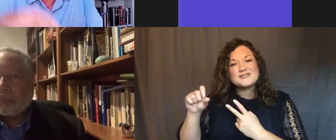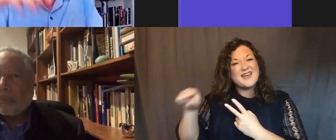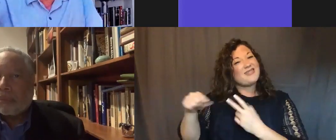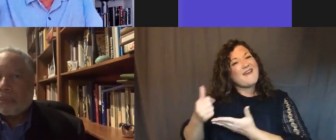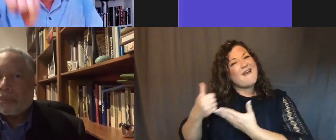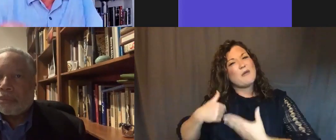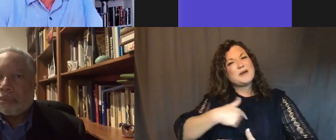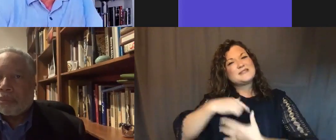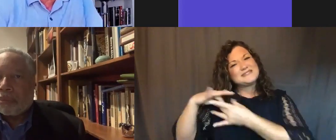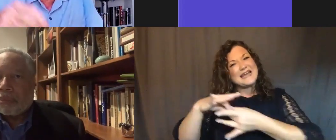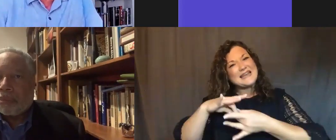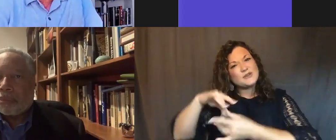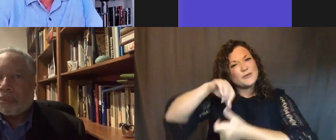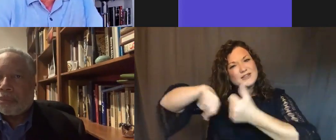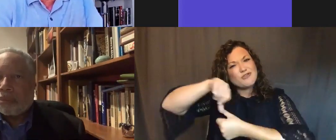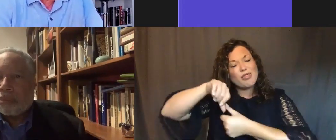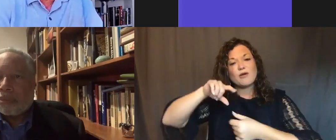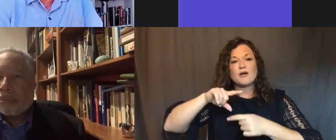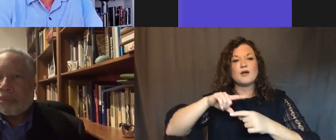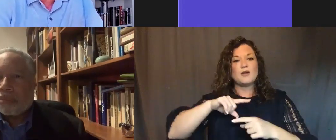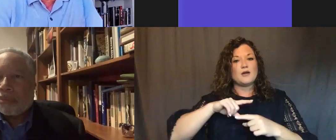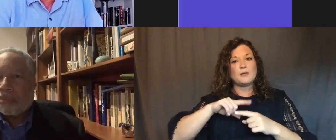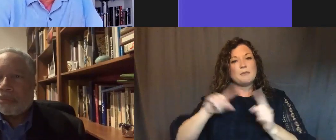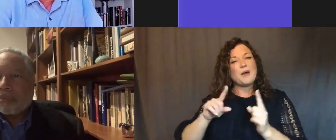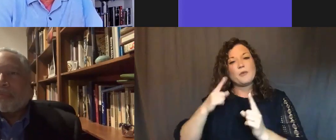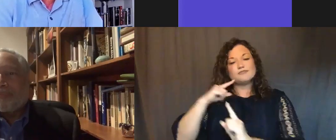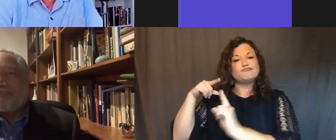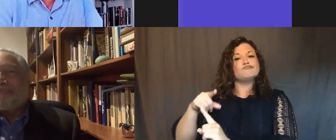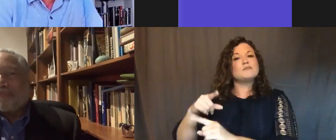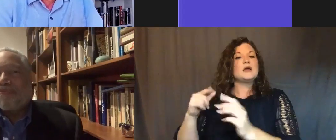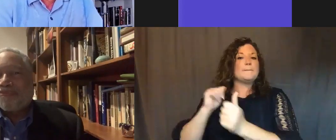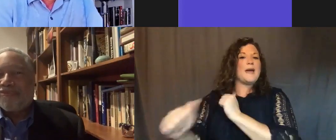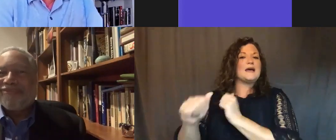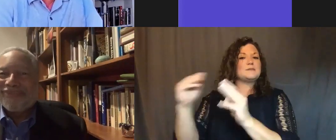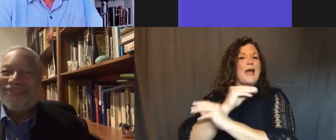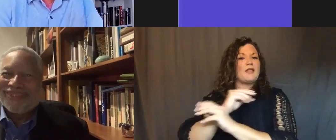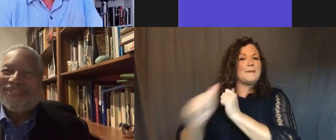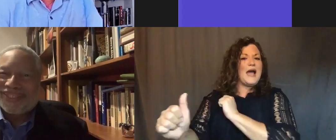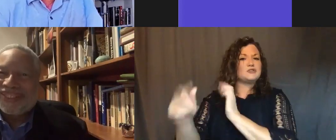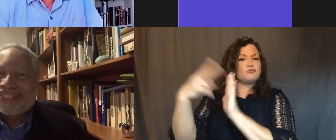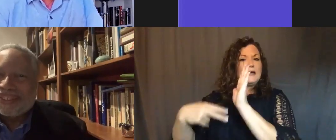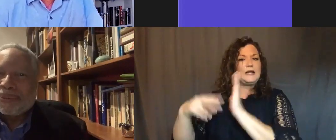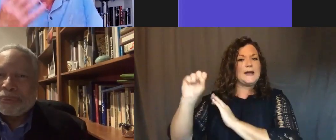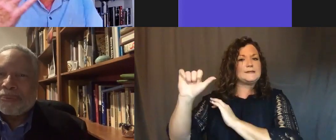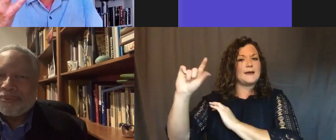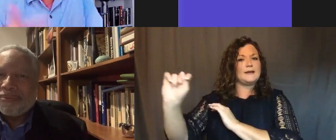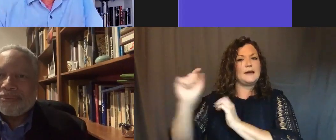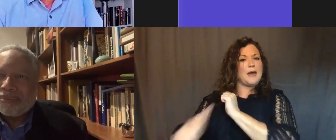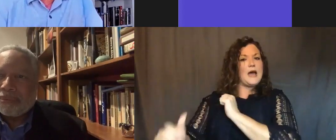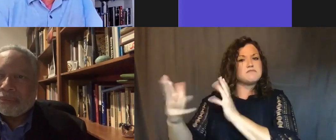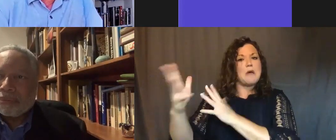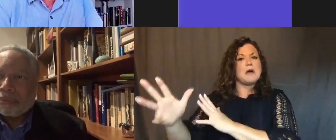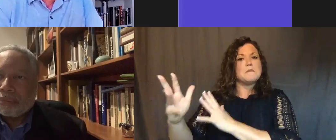And just learn how to pass your math and reading SAT score test. And that one of the